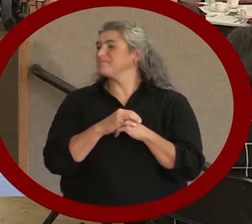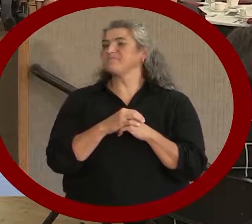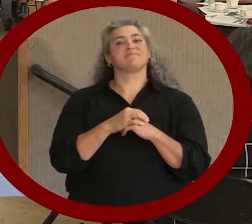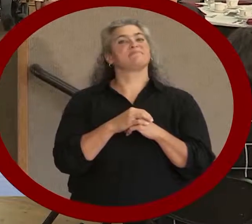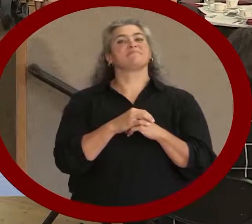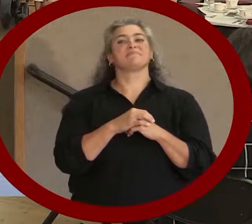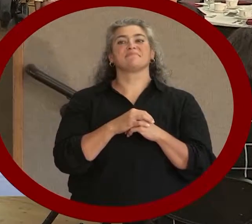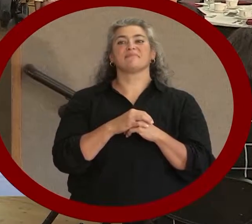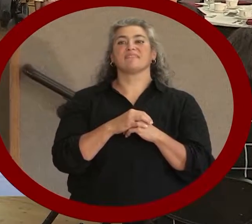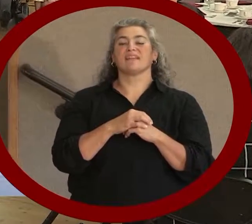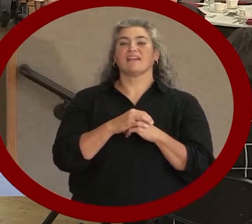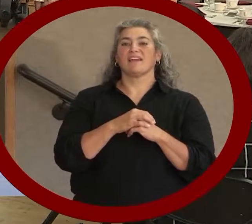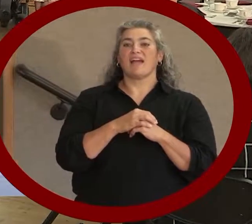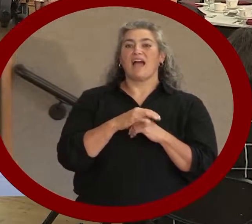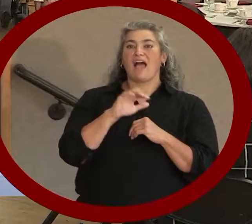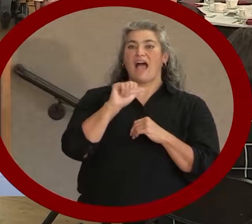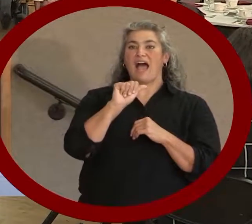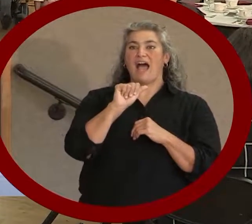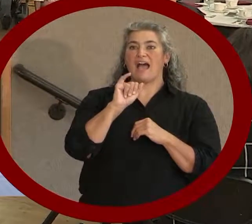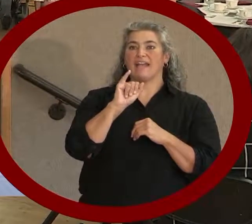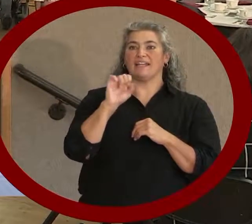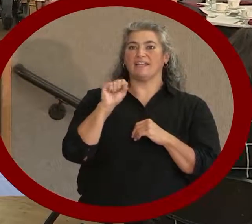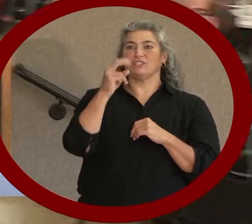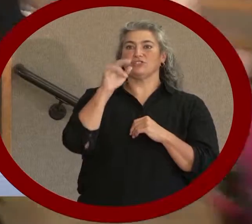Ayushi Kaul.